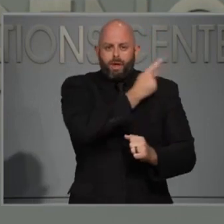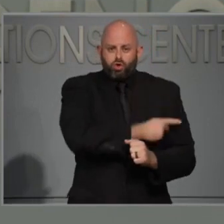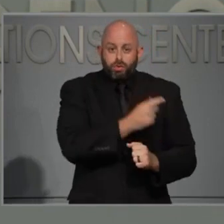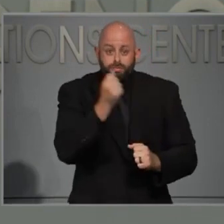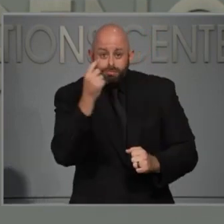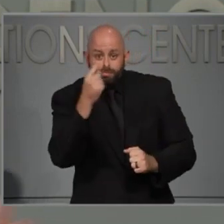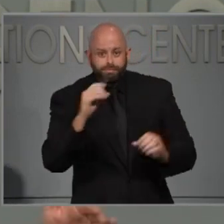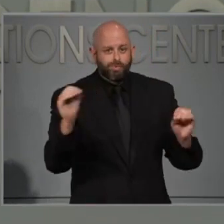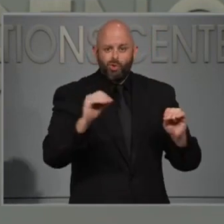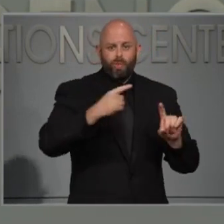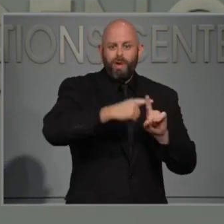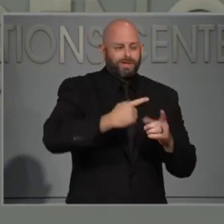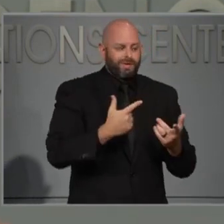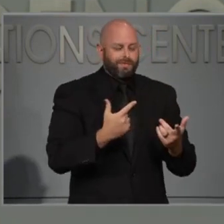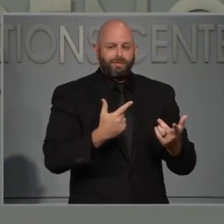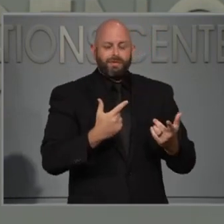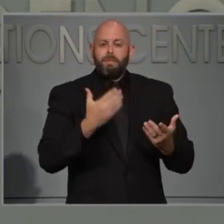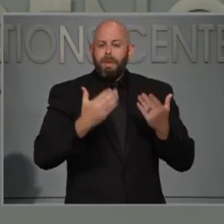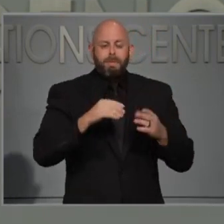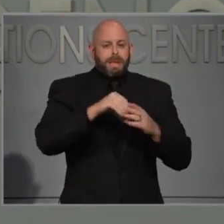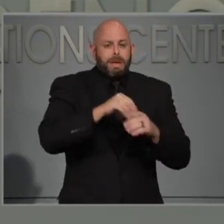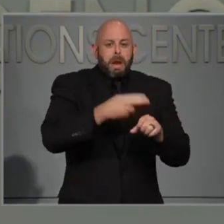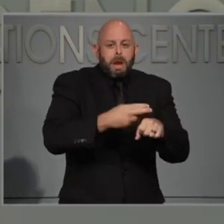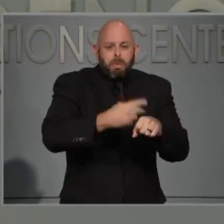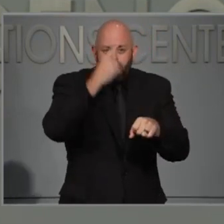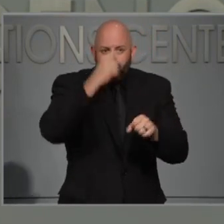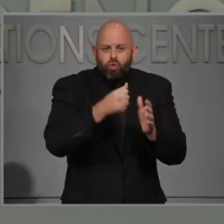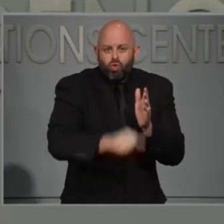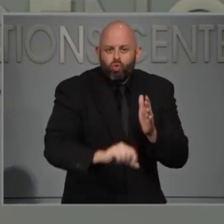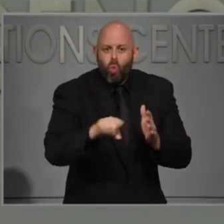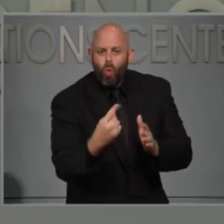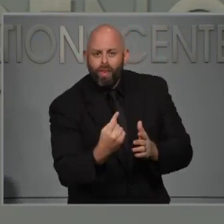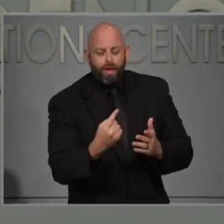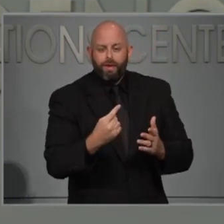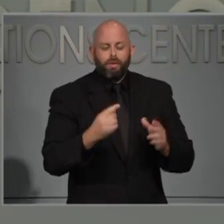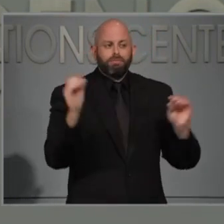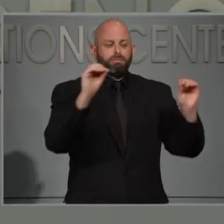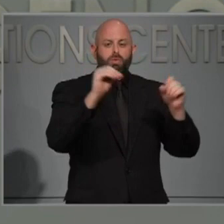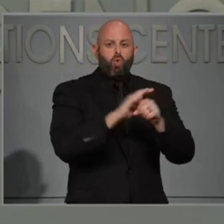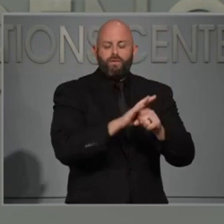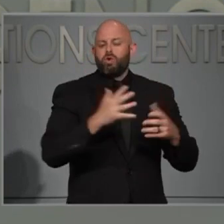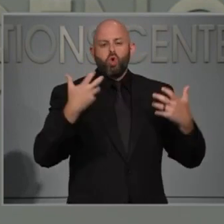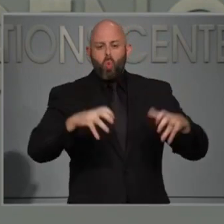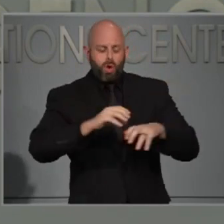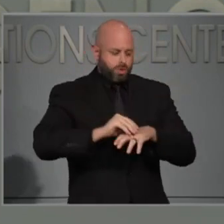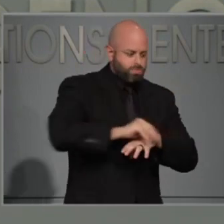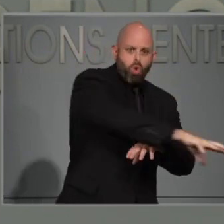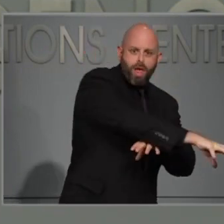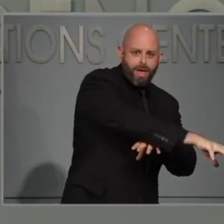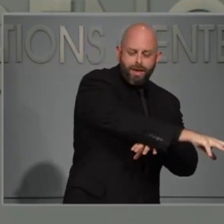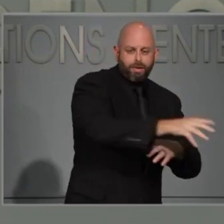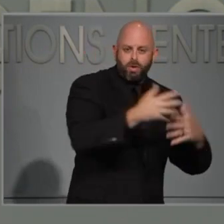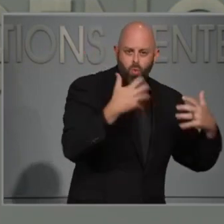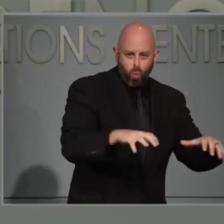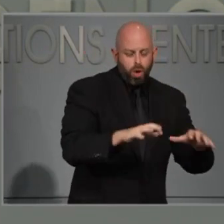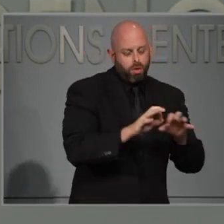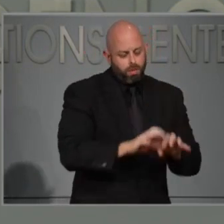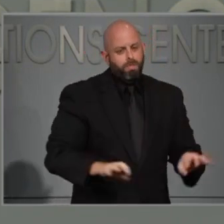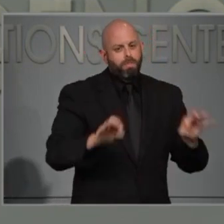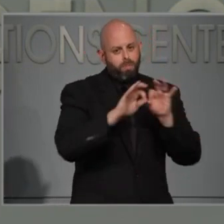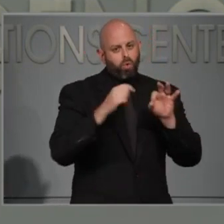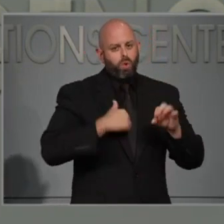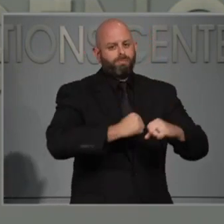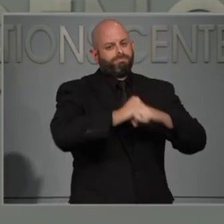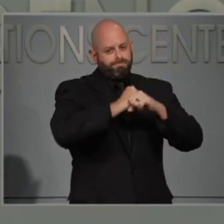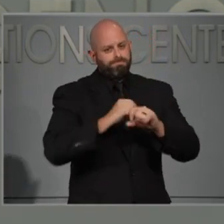-19 and then seeing that virus spread through a healthcare setting. So it's really important that we do test folks as